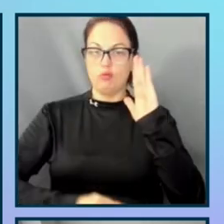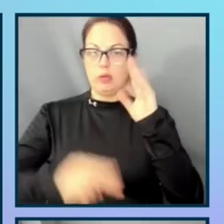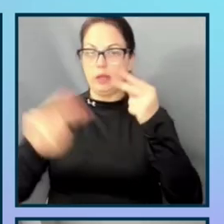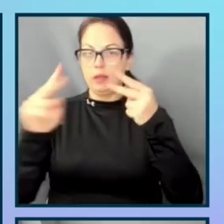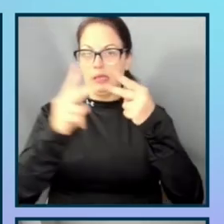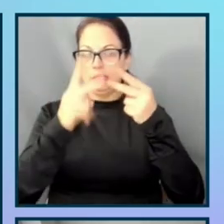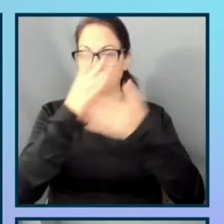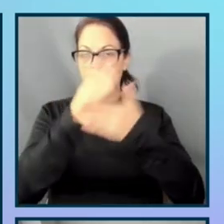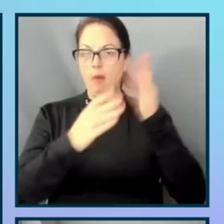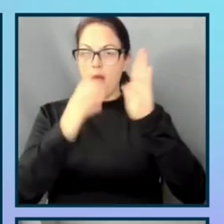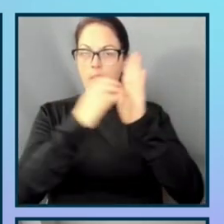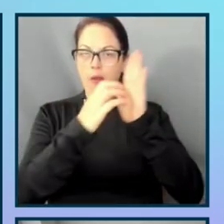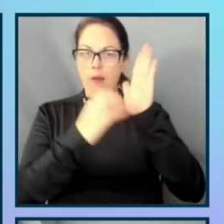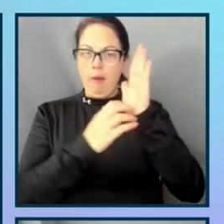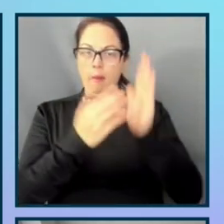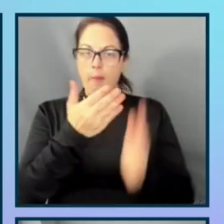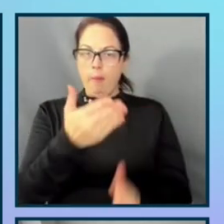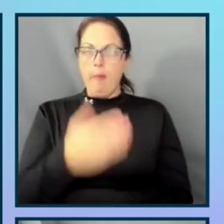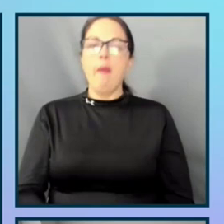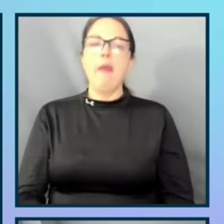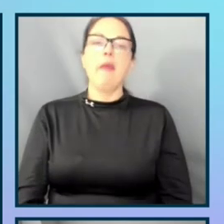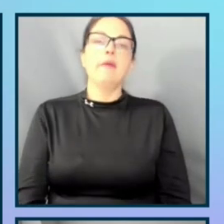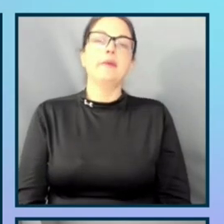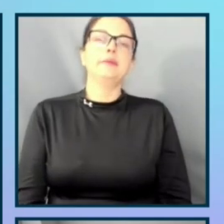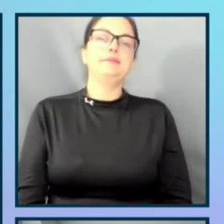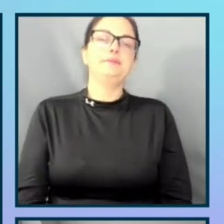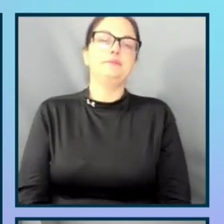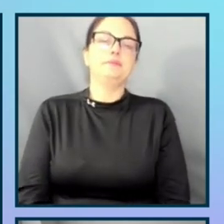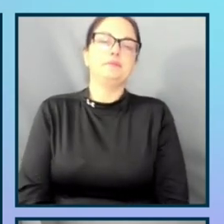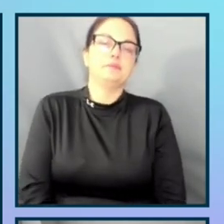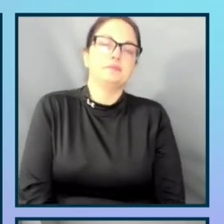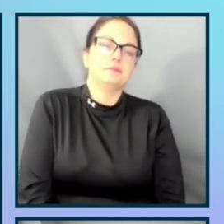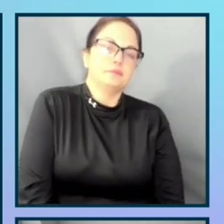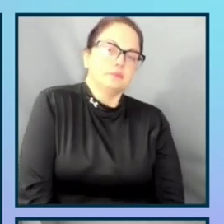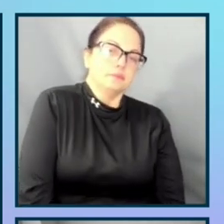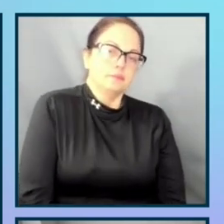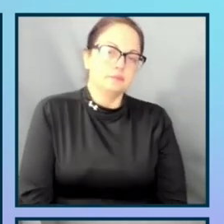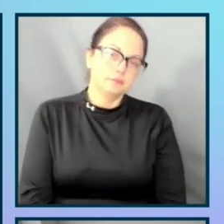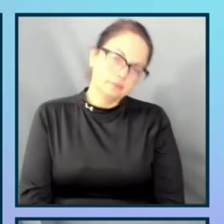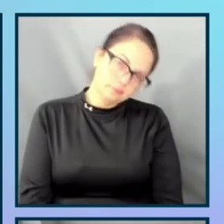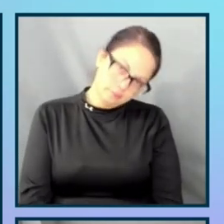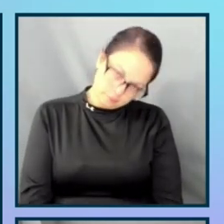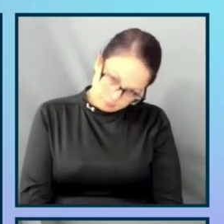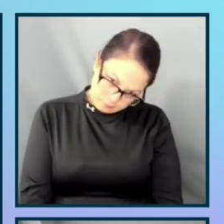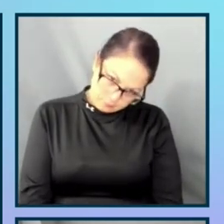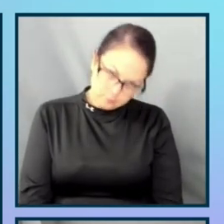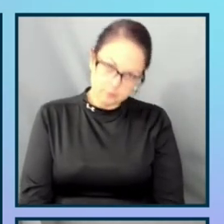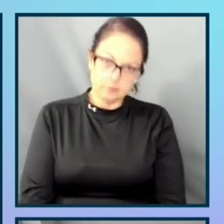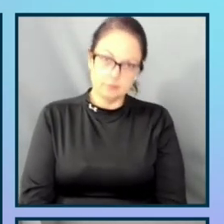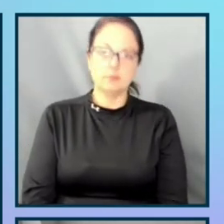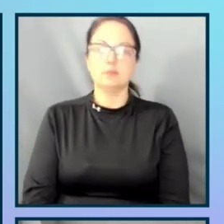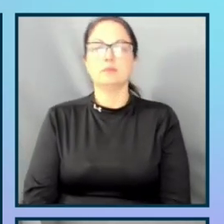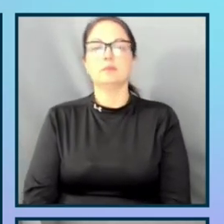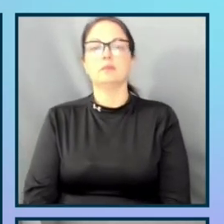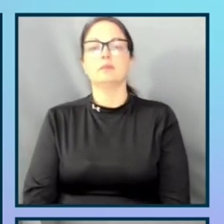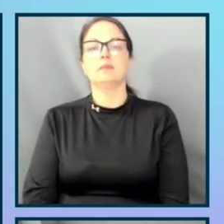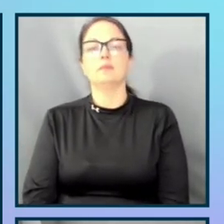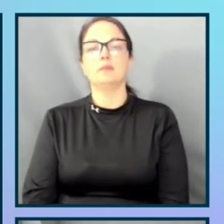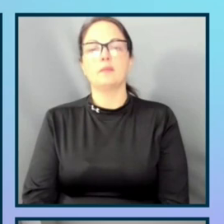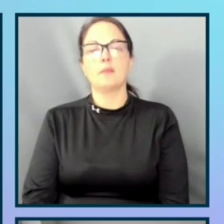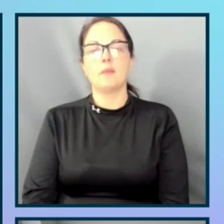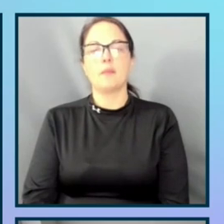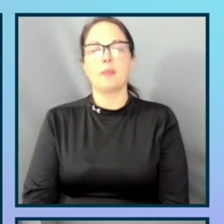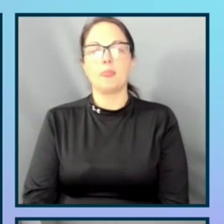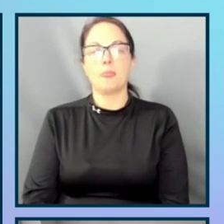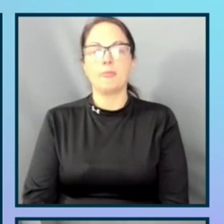in the downstream of product life cycle, you know, for example, customer service, QAs, do you feel you have